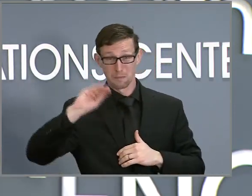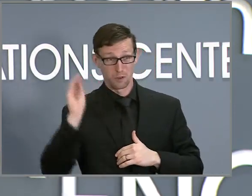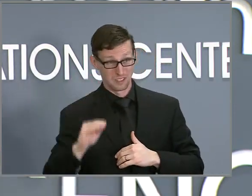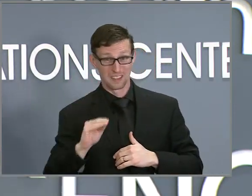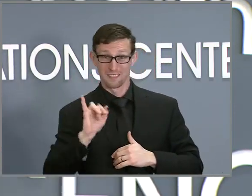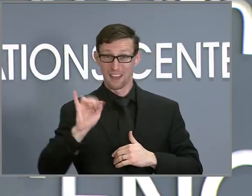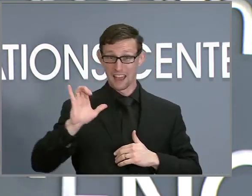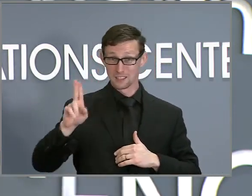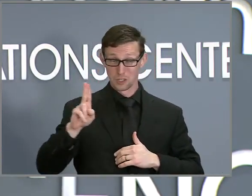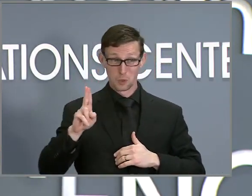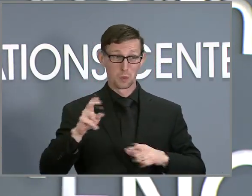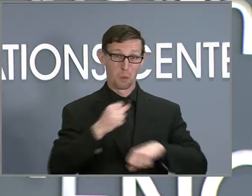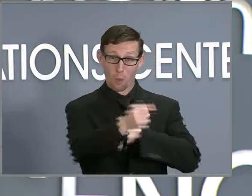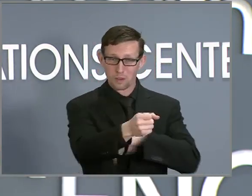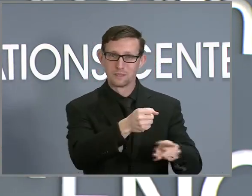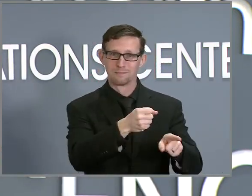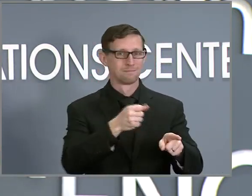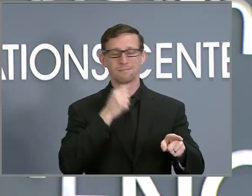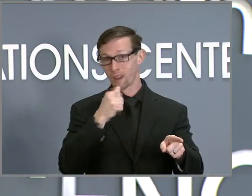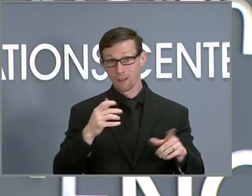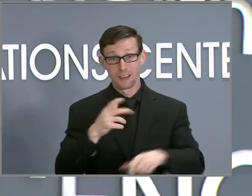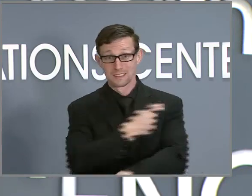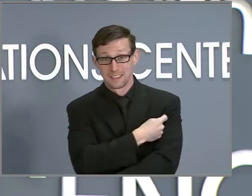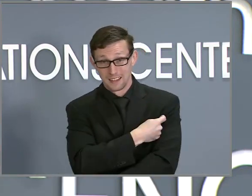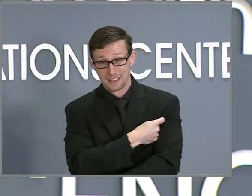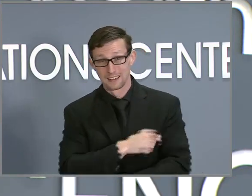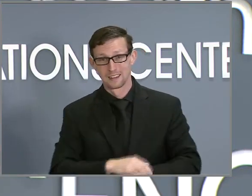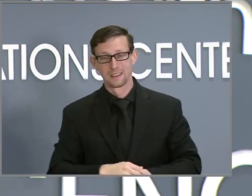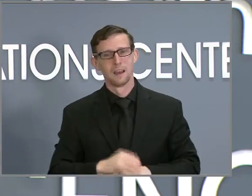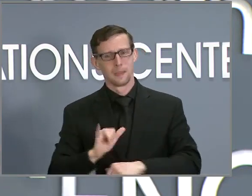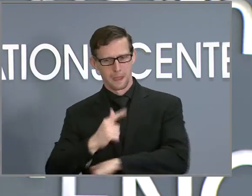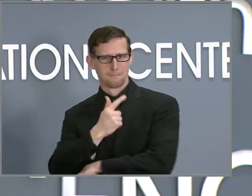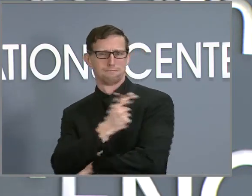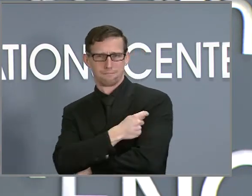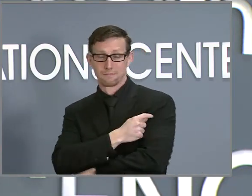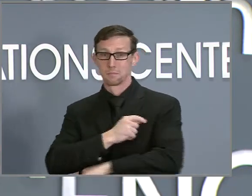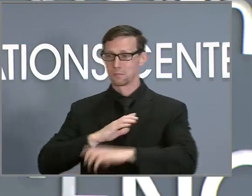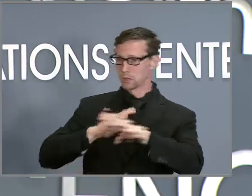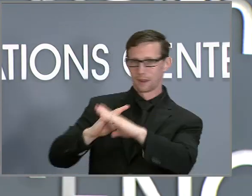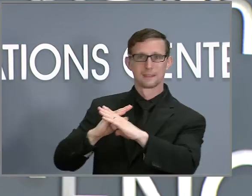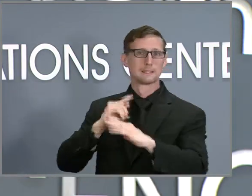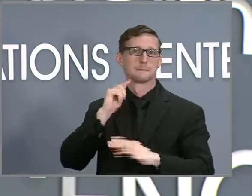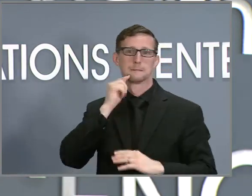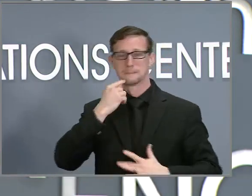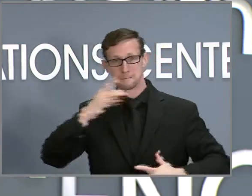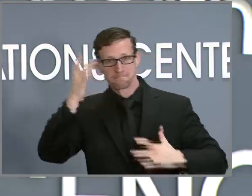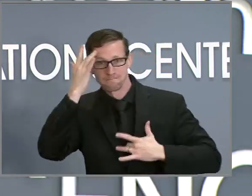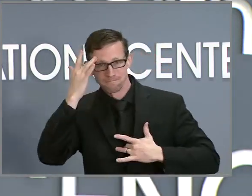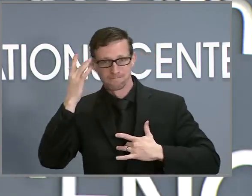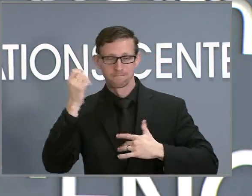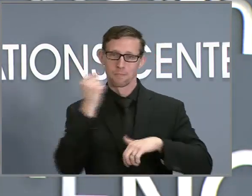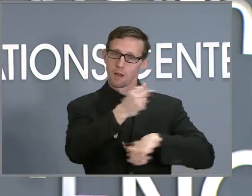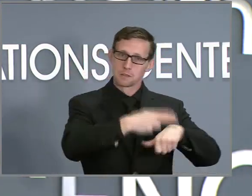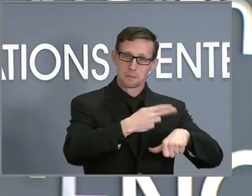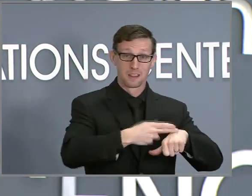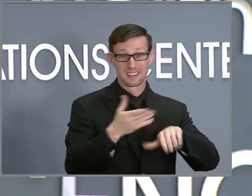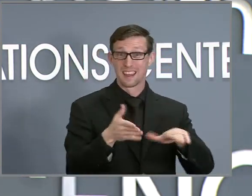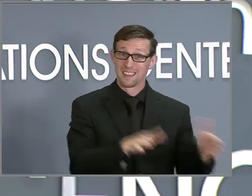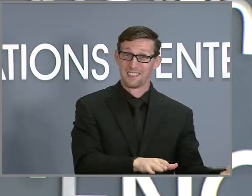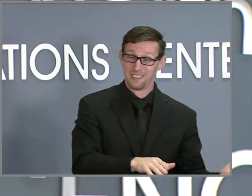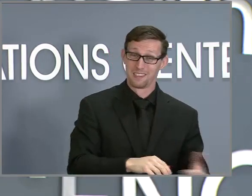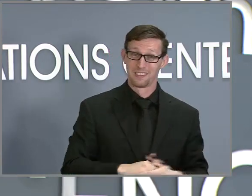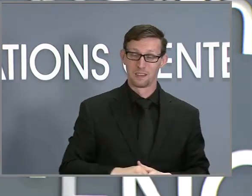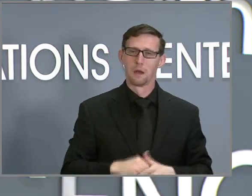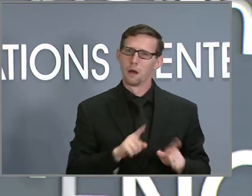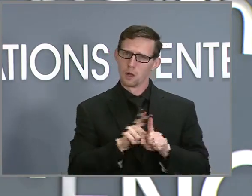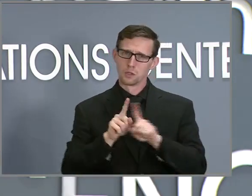They provide the best protection against severe illness, hospitalization, and death. And boosters are critical. Early evidence shows